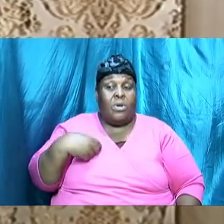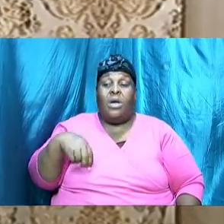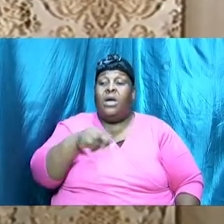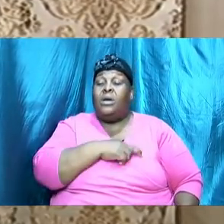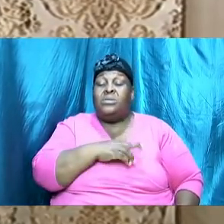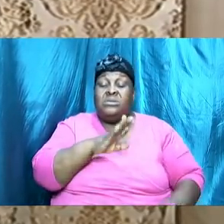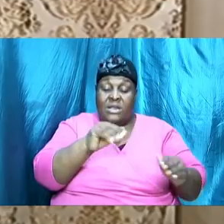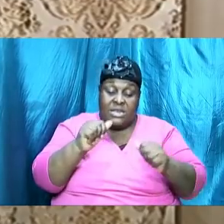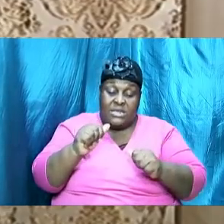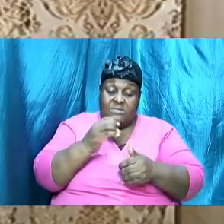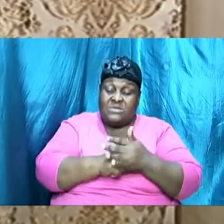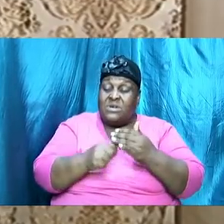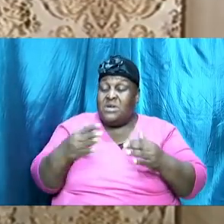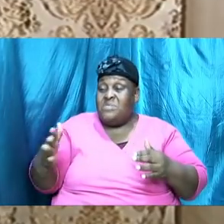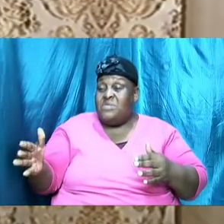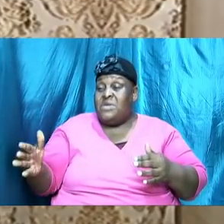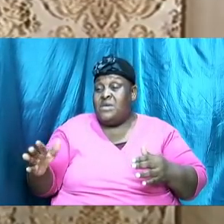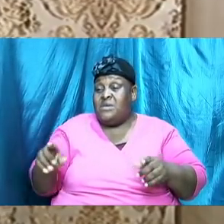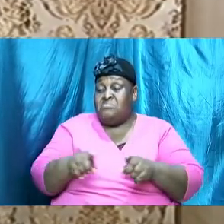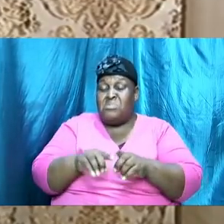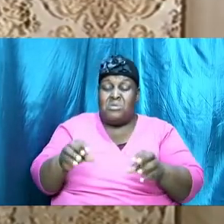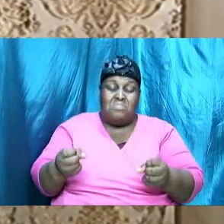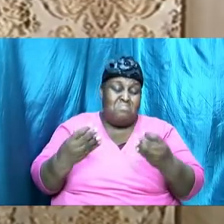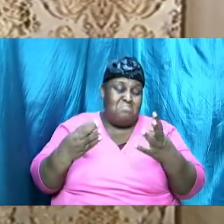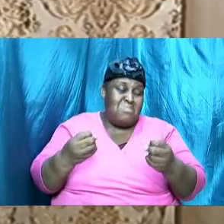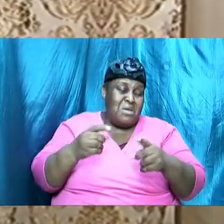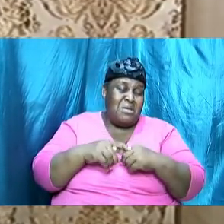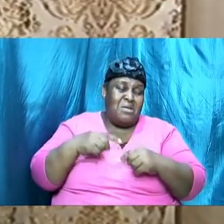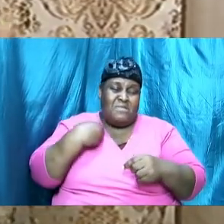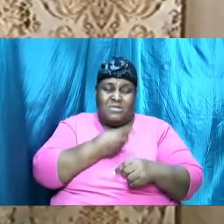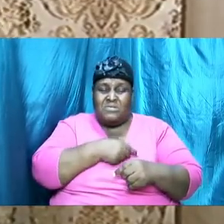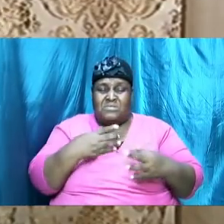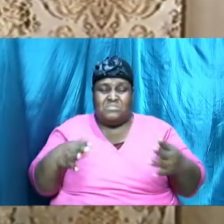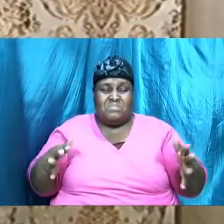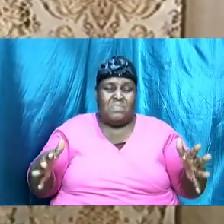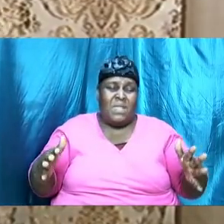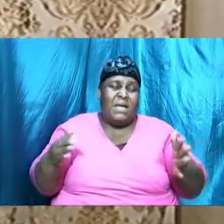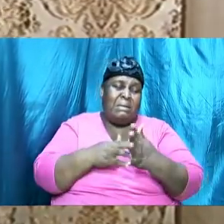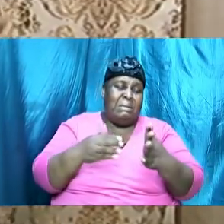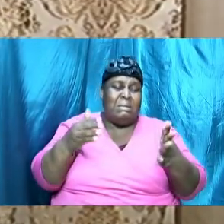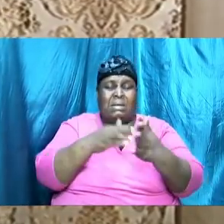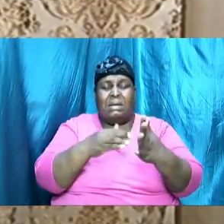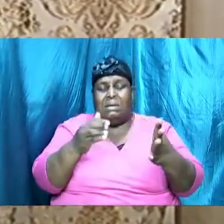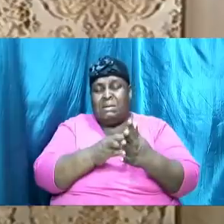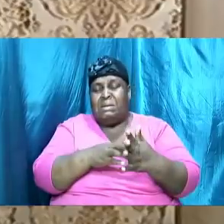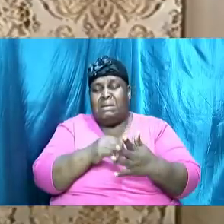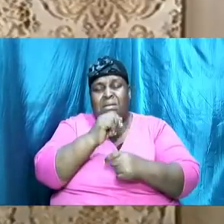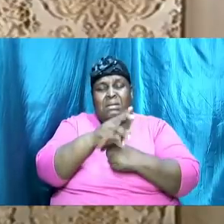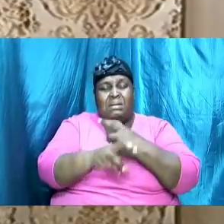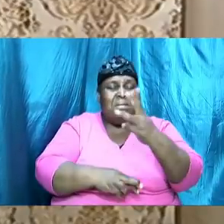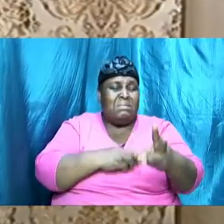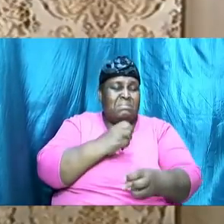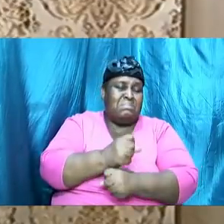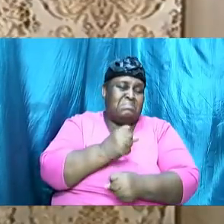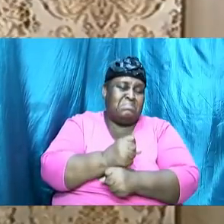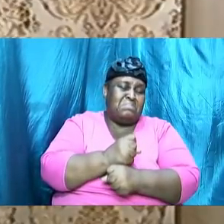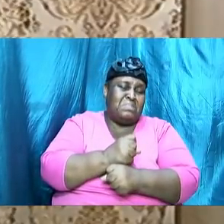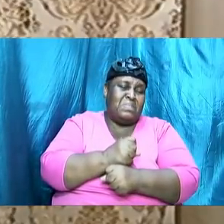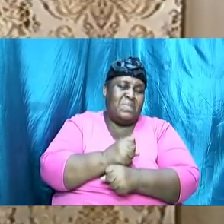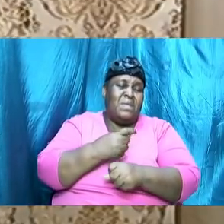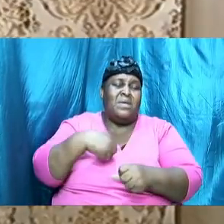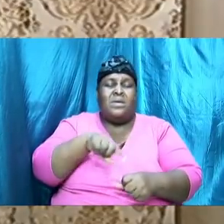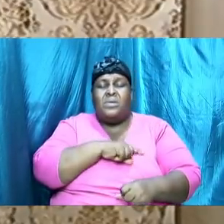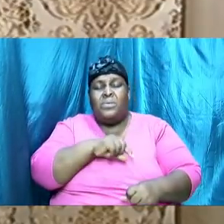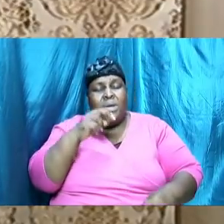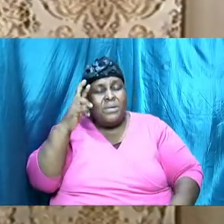some things as many of us have done over and over and over the years we